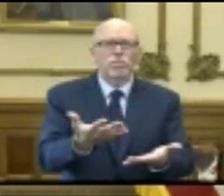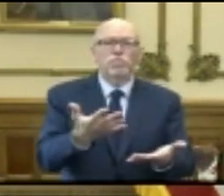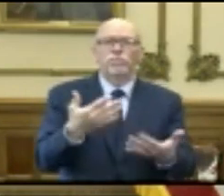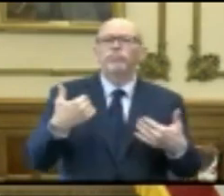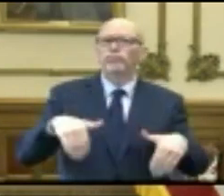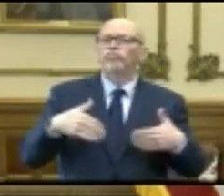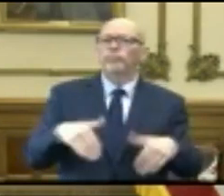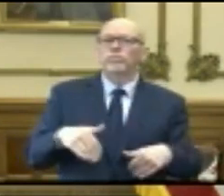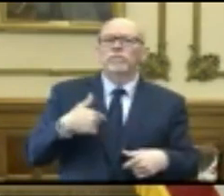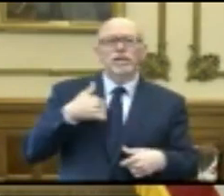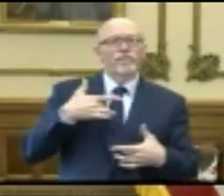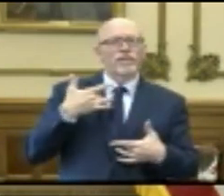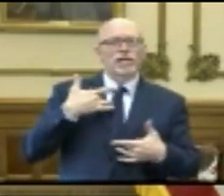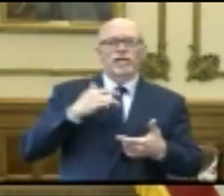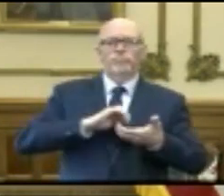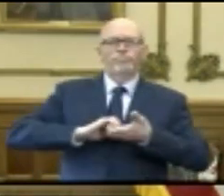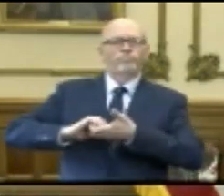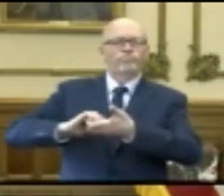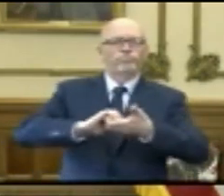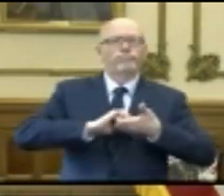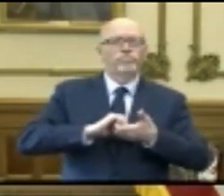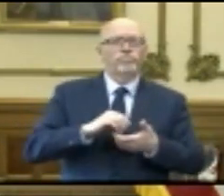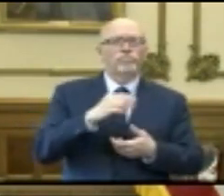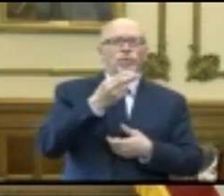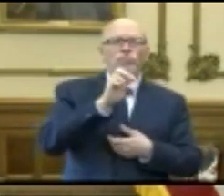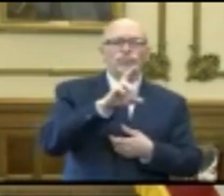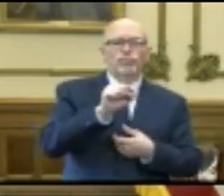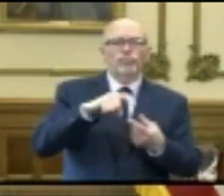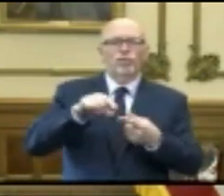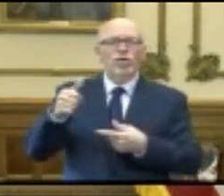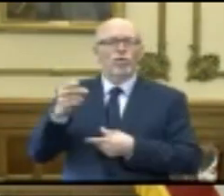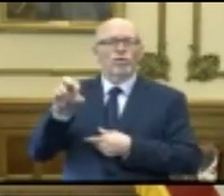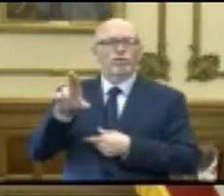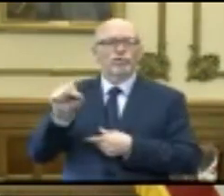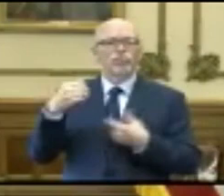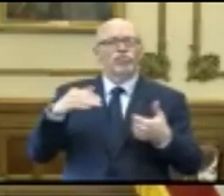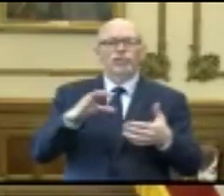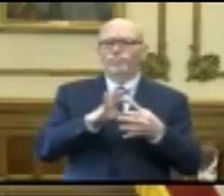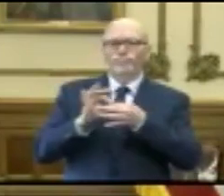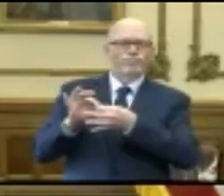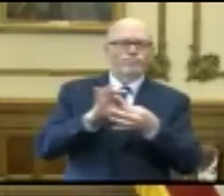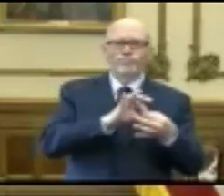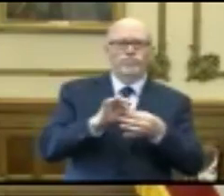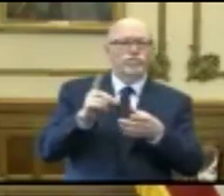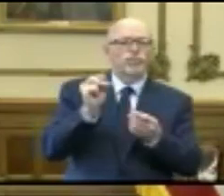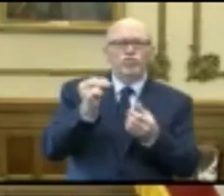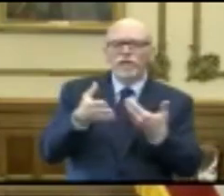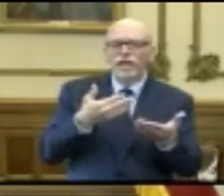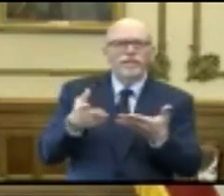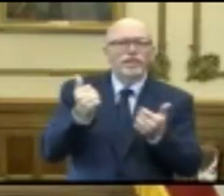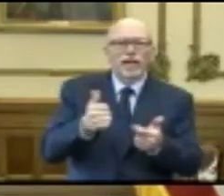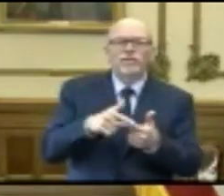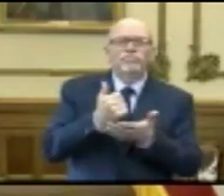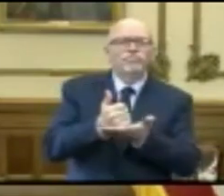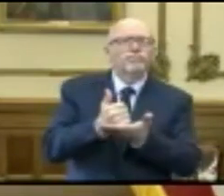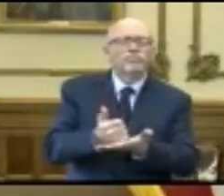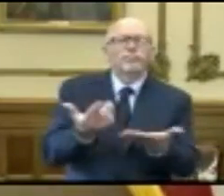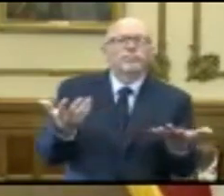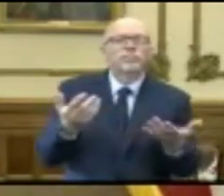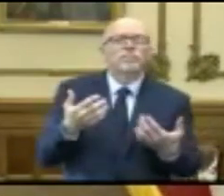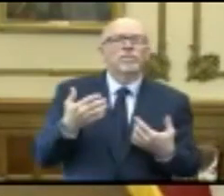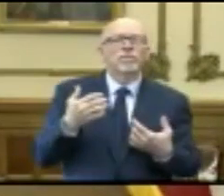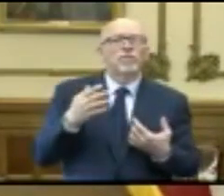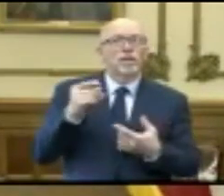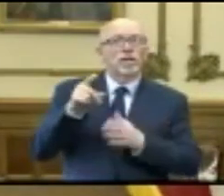feel the solidarity of one Hoosier reaching out to another and doing whatever they can to be of assistance. I would say